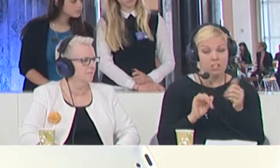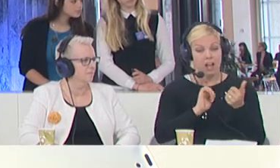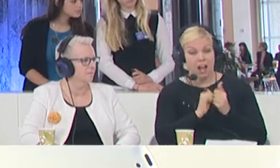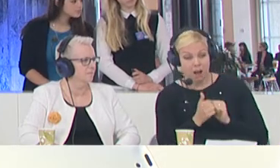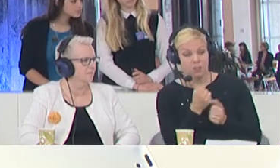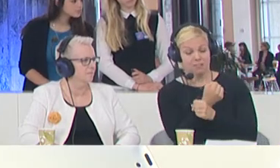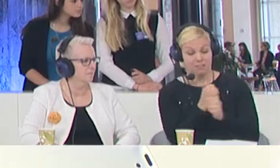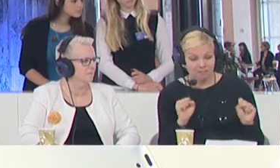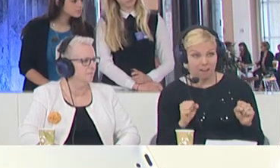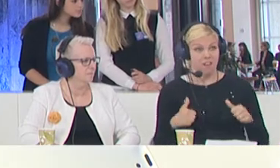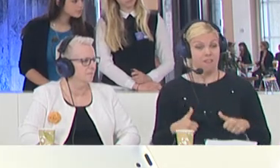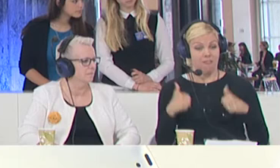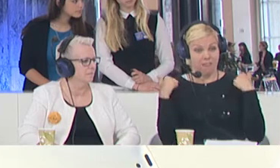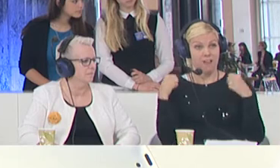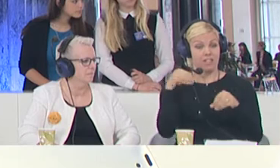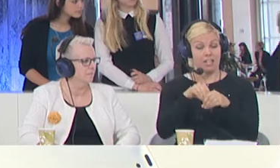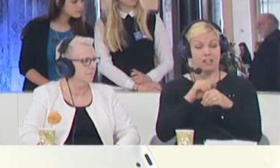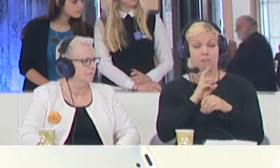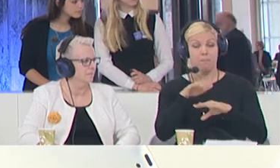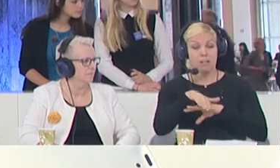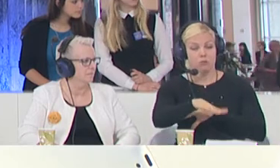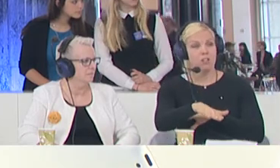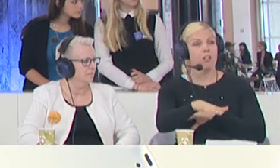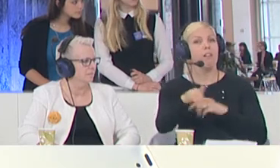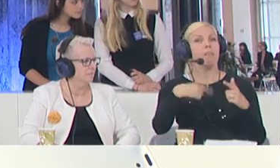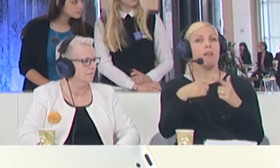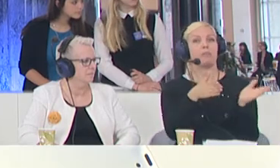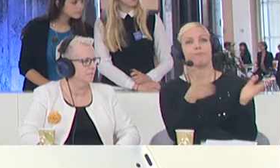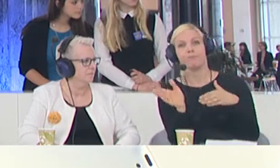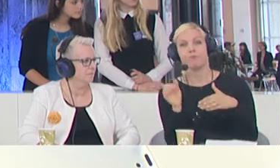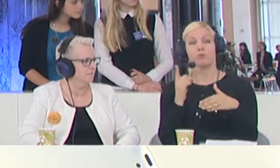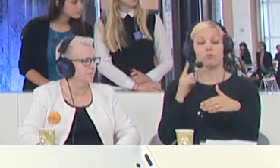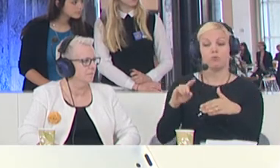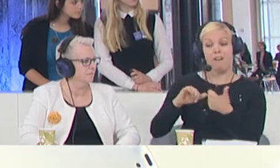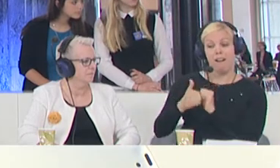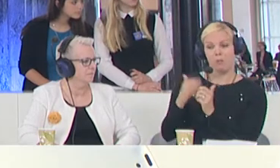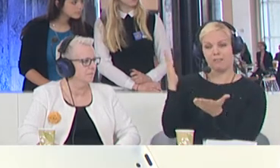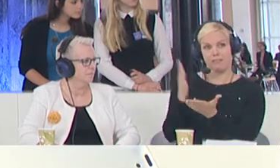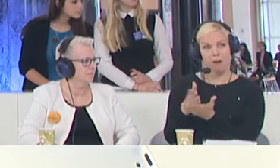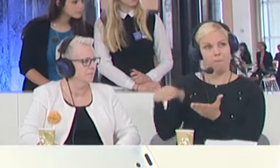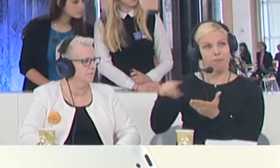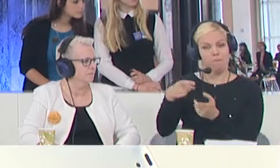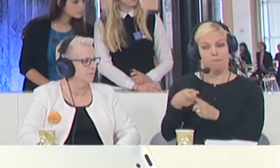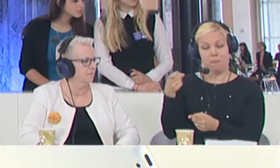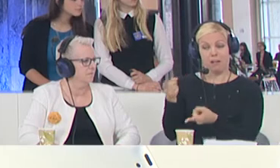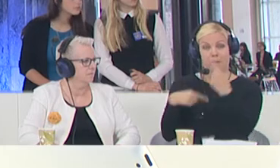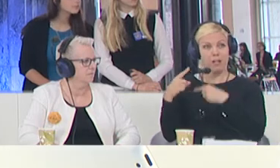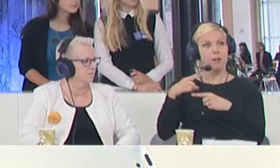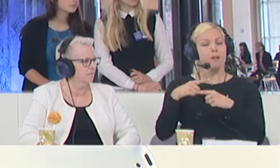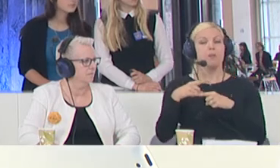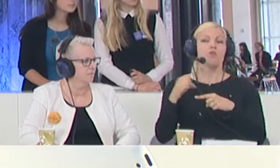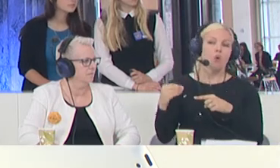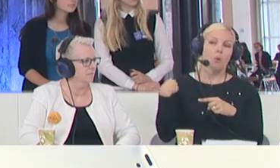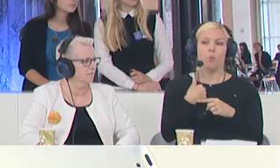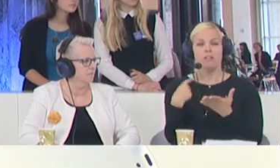how are we going to stop them from even coming here. And then all the fault becomes the traffickers. They have a business because we have no legal ways to